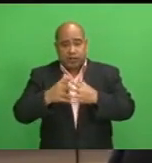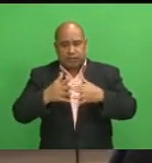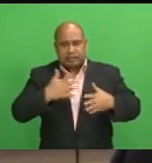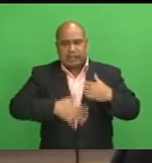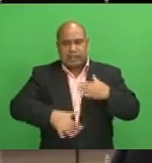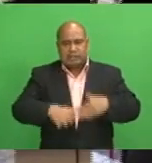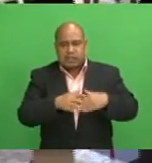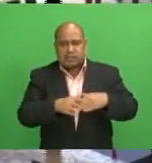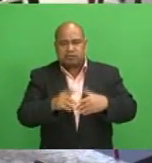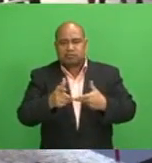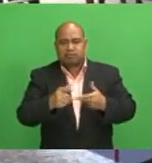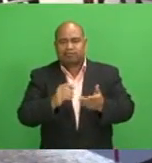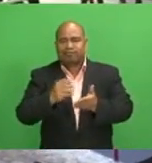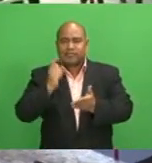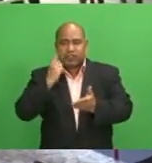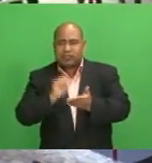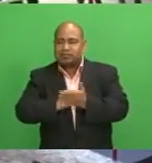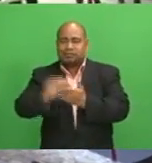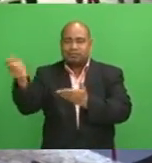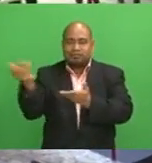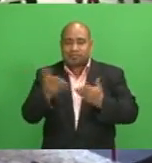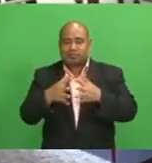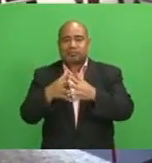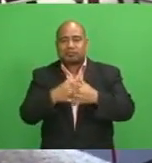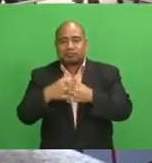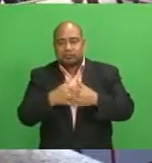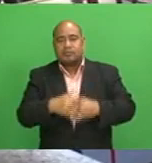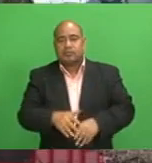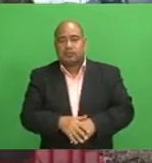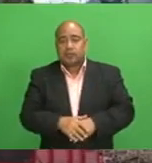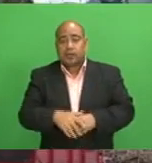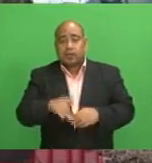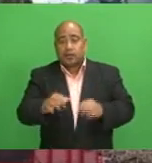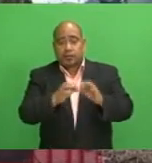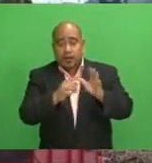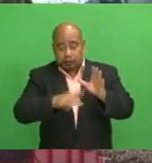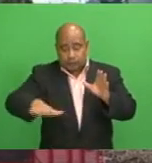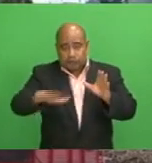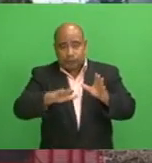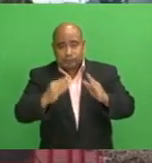shelves, and Rarawai mill sets high sugar target.